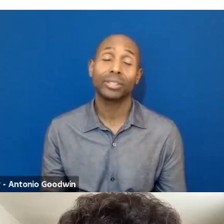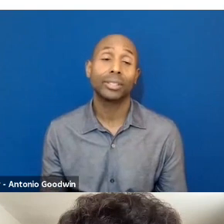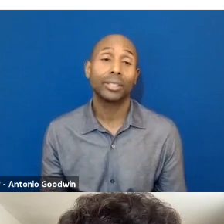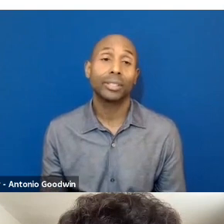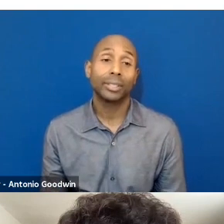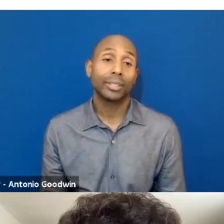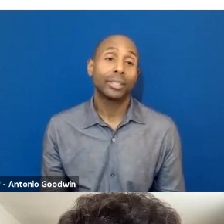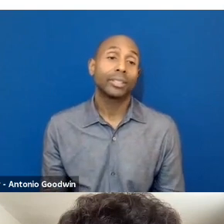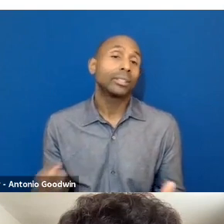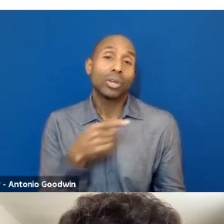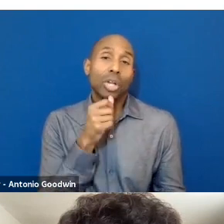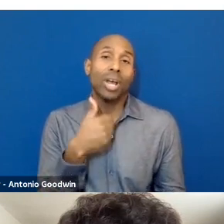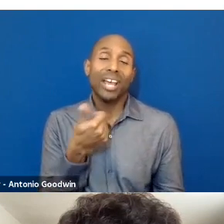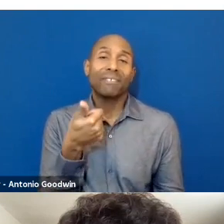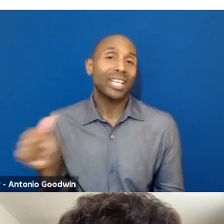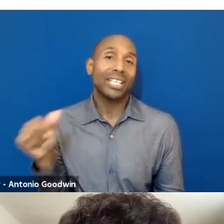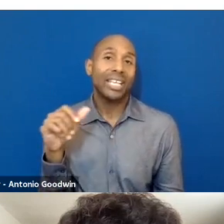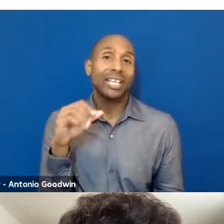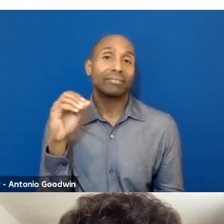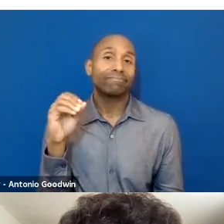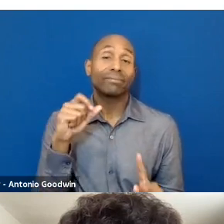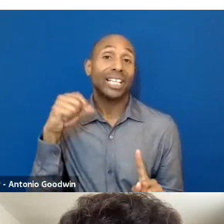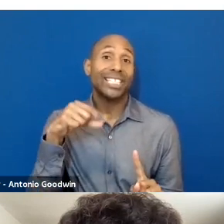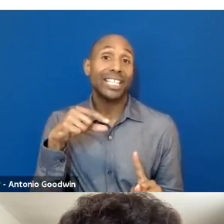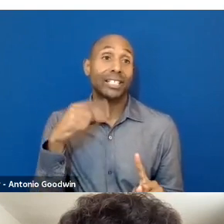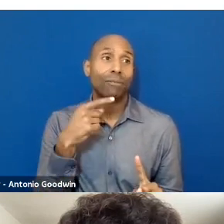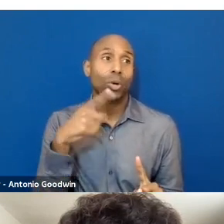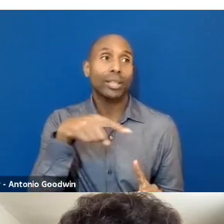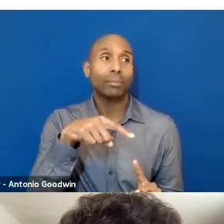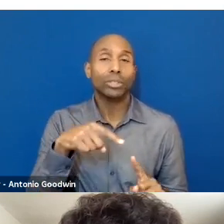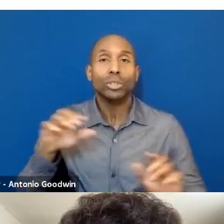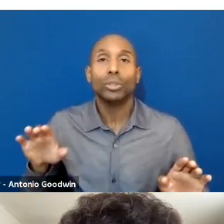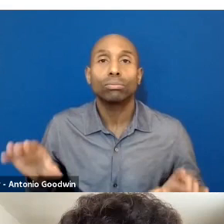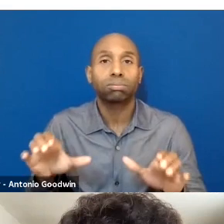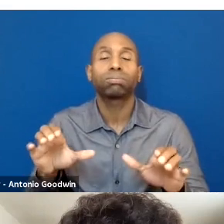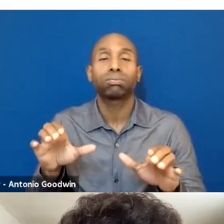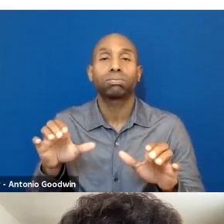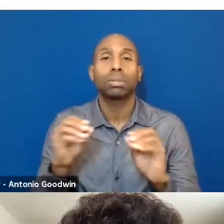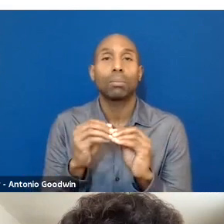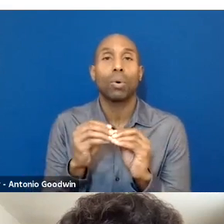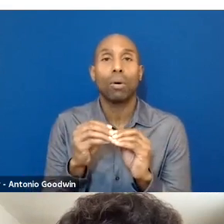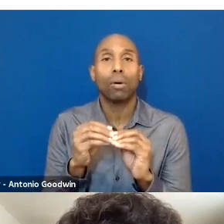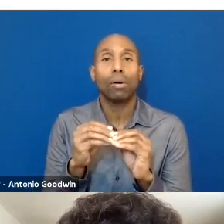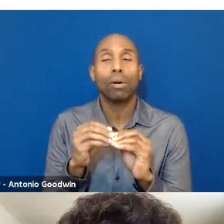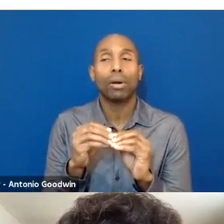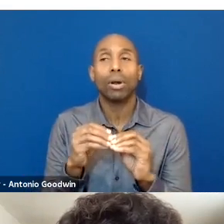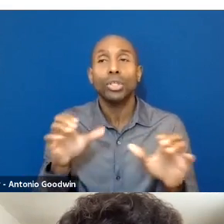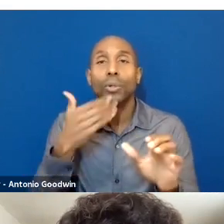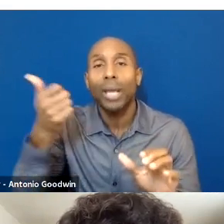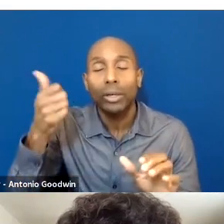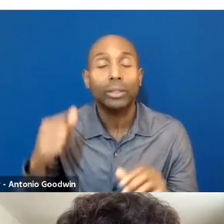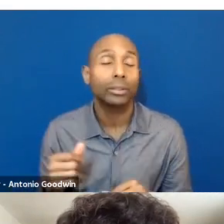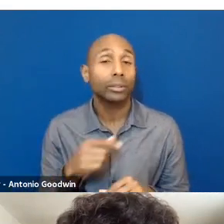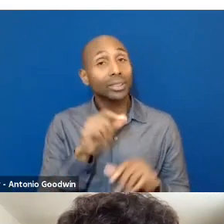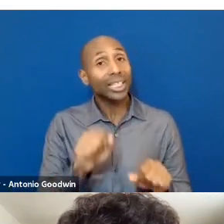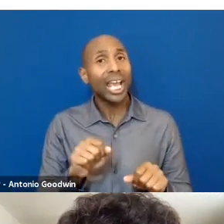act morally. So, of course, they could be donating these goods because they're still in good form. They could be refurbishing them or reselling them even,